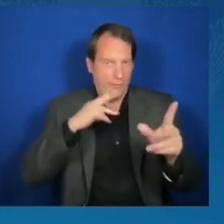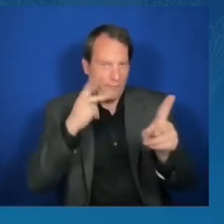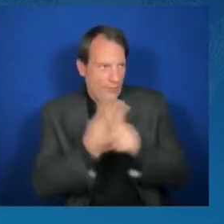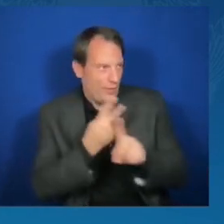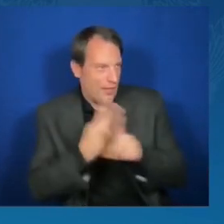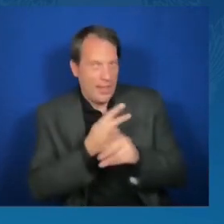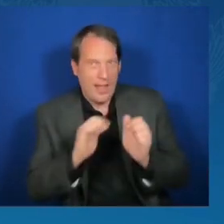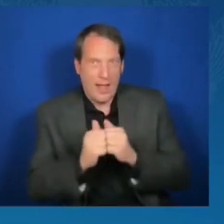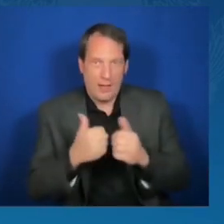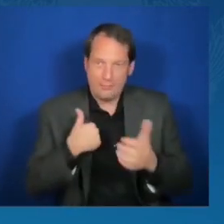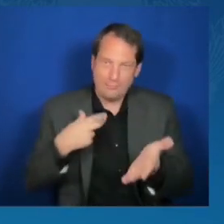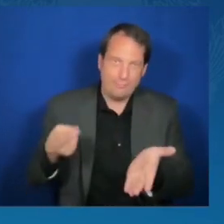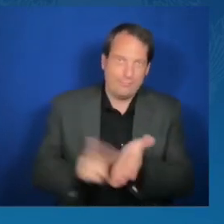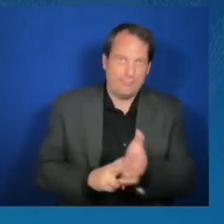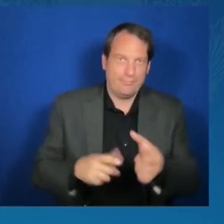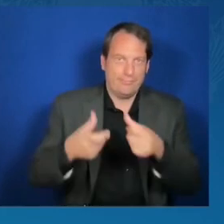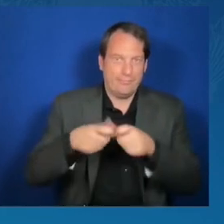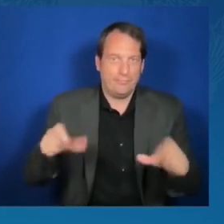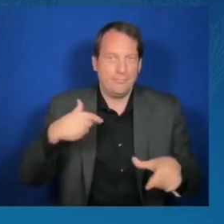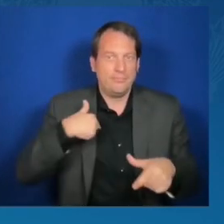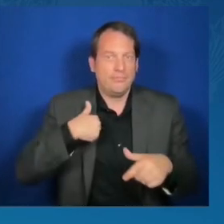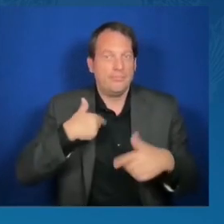I think you are the disciple dozen.